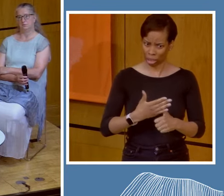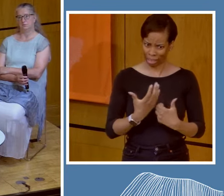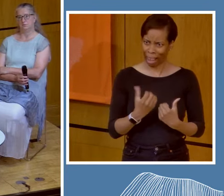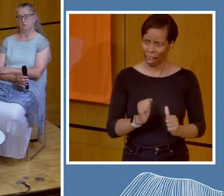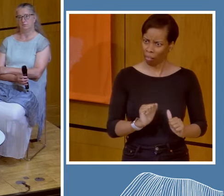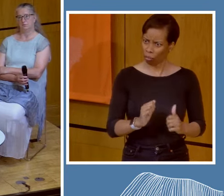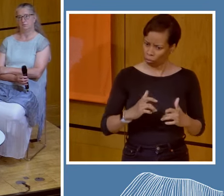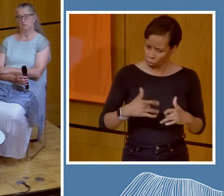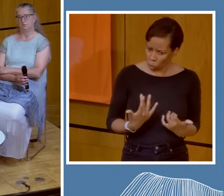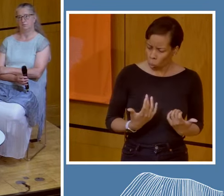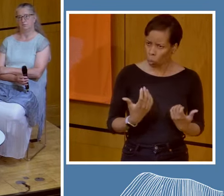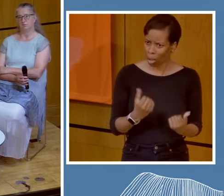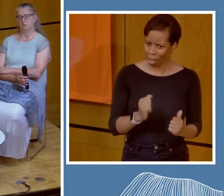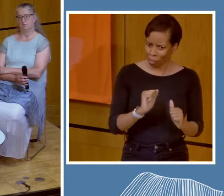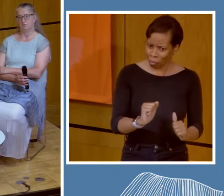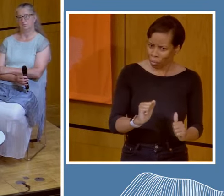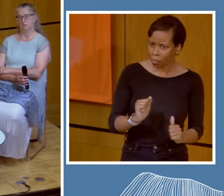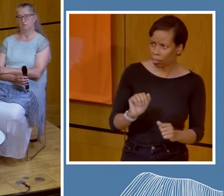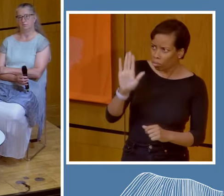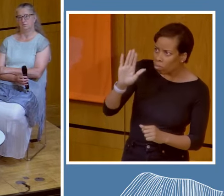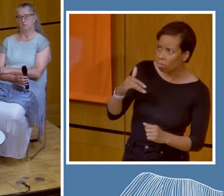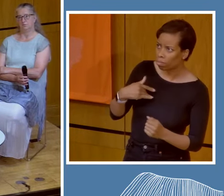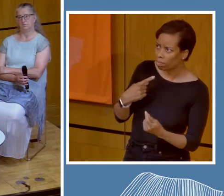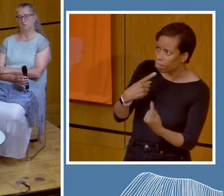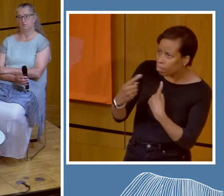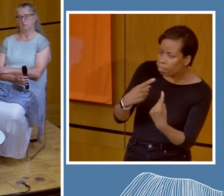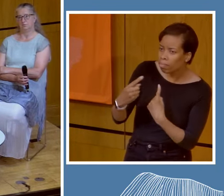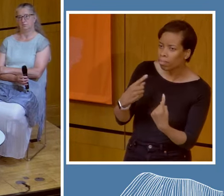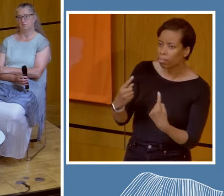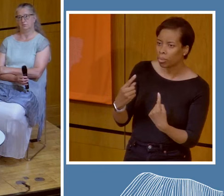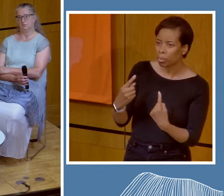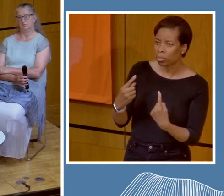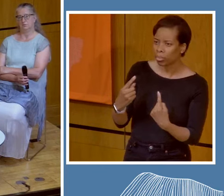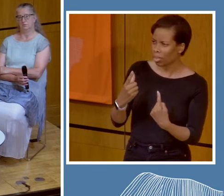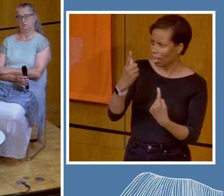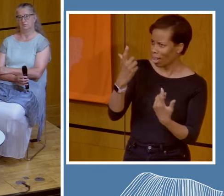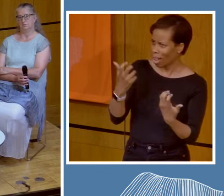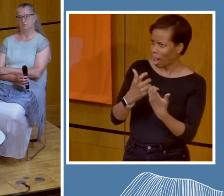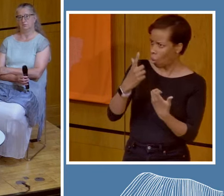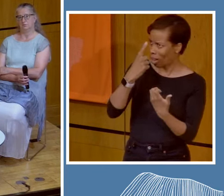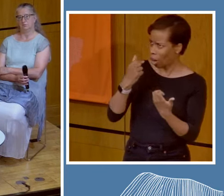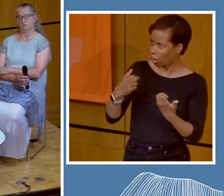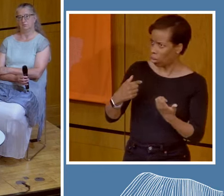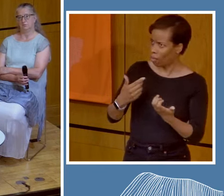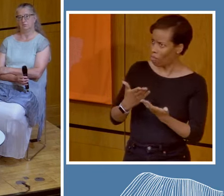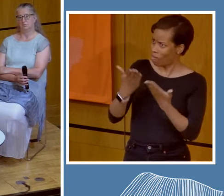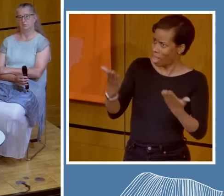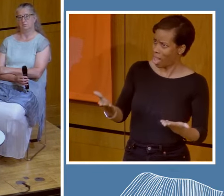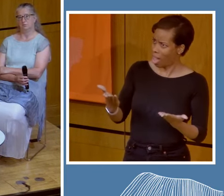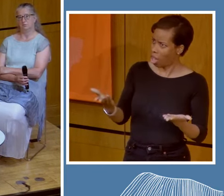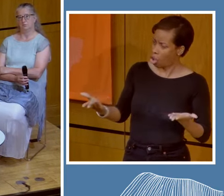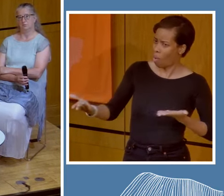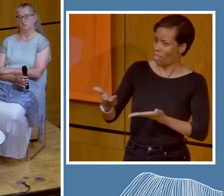equivalents for the difference in power between these huge international